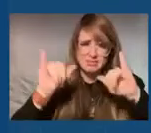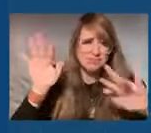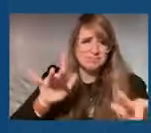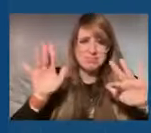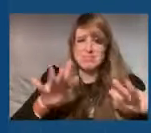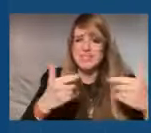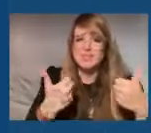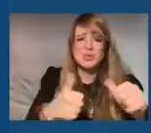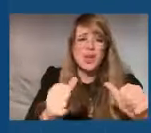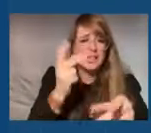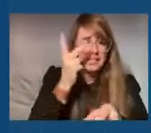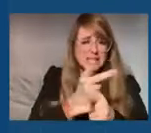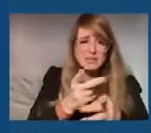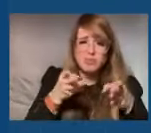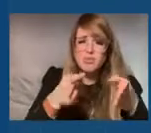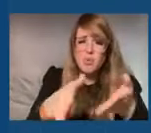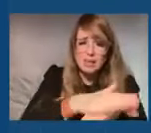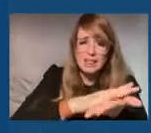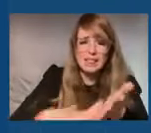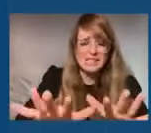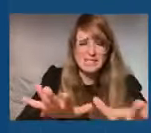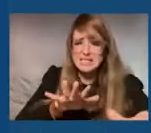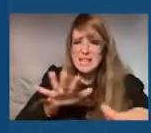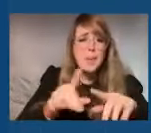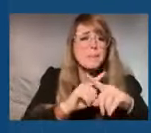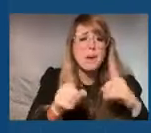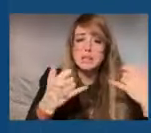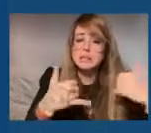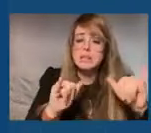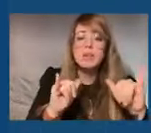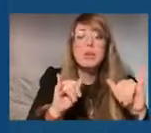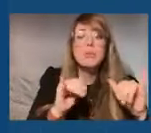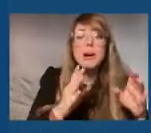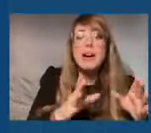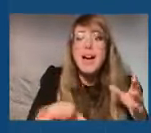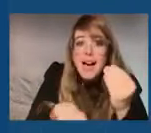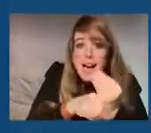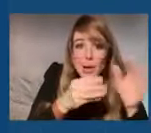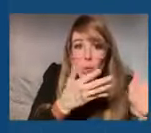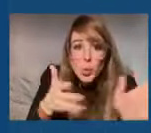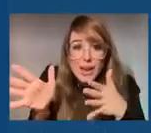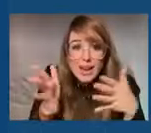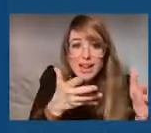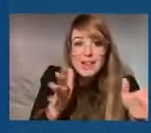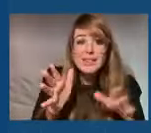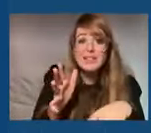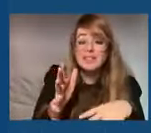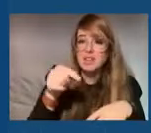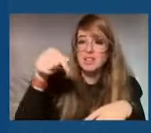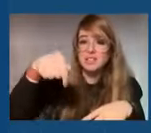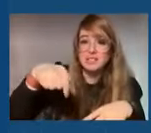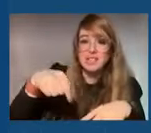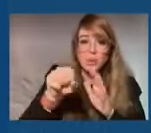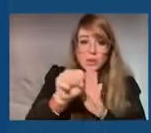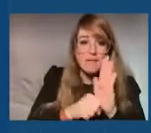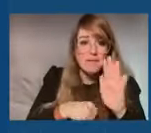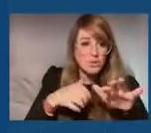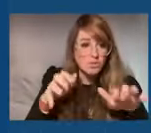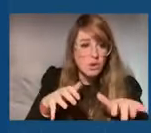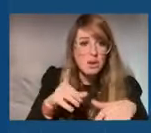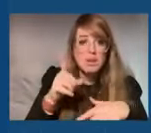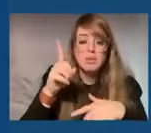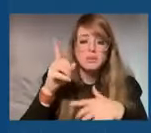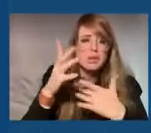clear, but they did. But when you have the wind event coupled with this, whether it's the rain downstate or snow upstate, that's when you have the vulnerable